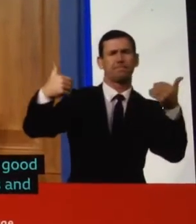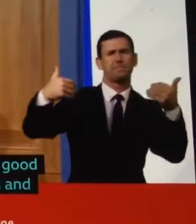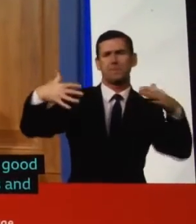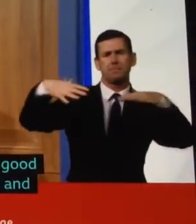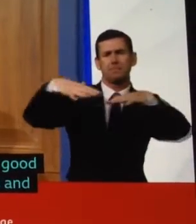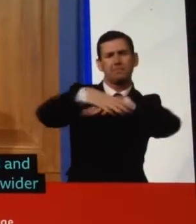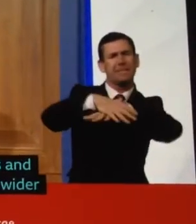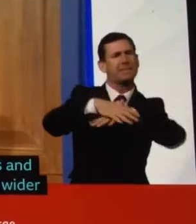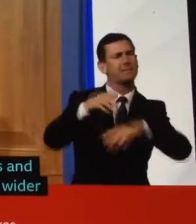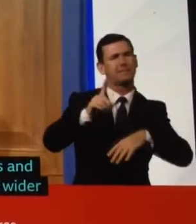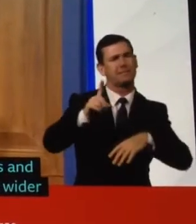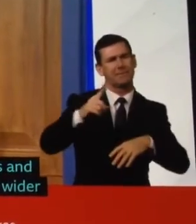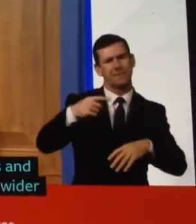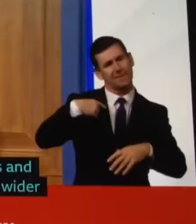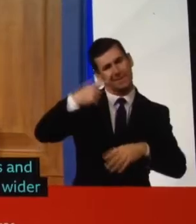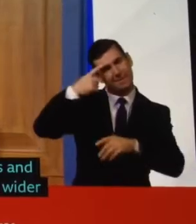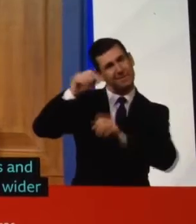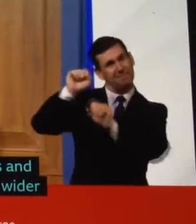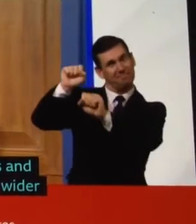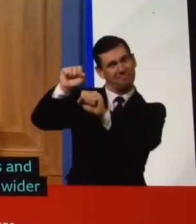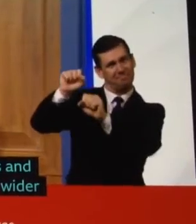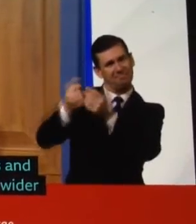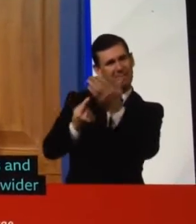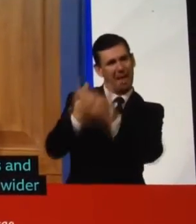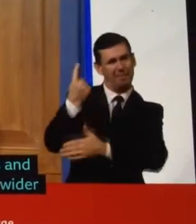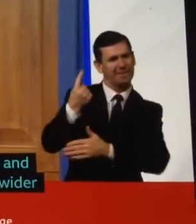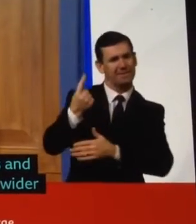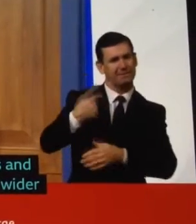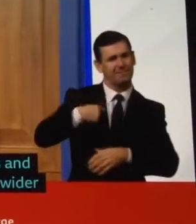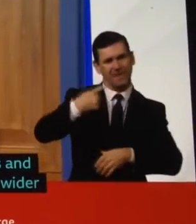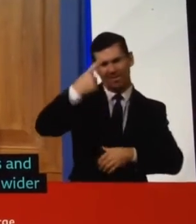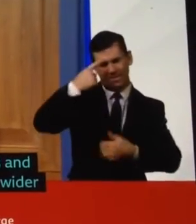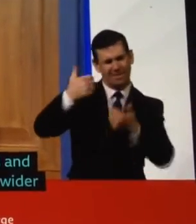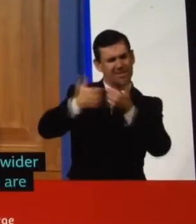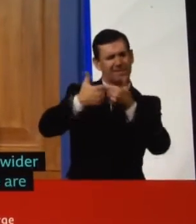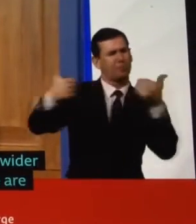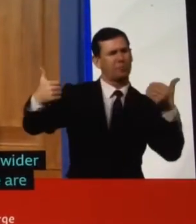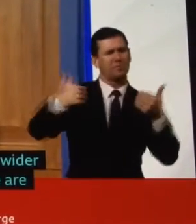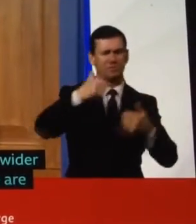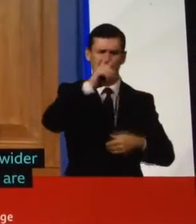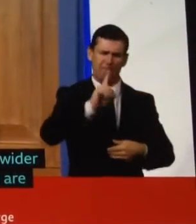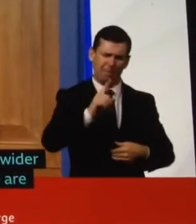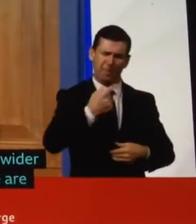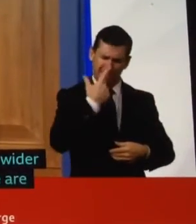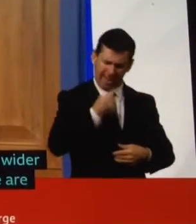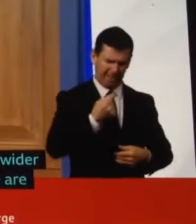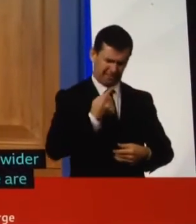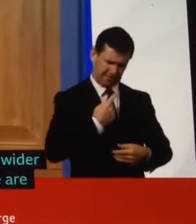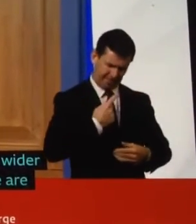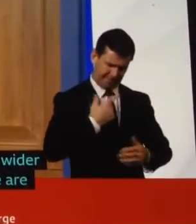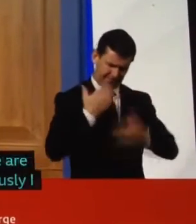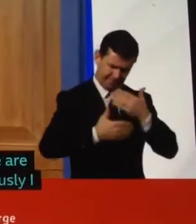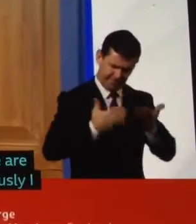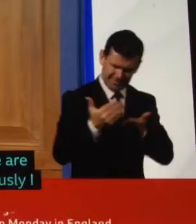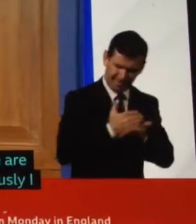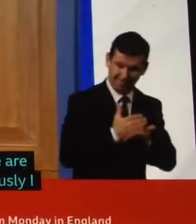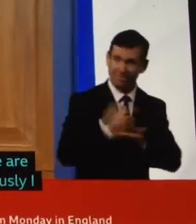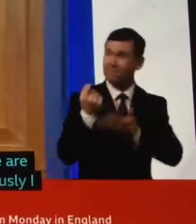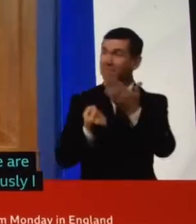really are taking that very seriously, and I don't think those two are in conflict. I think people basically can do both simultaneously.